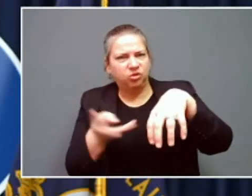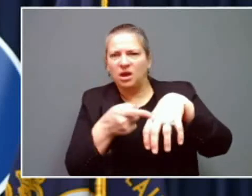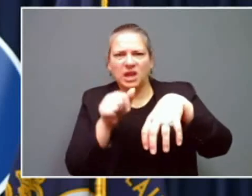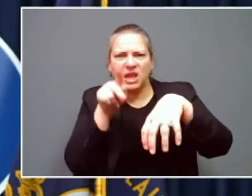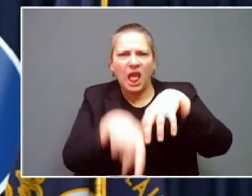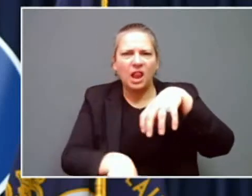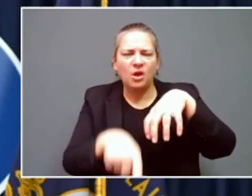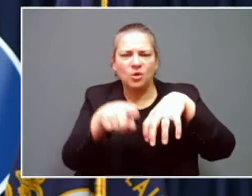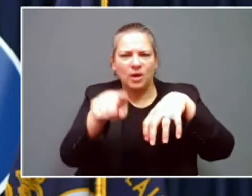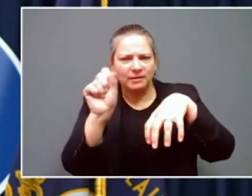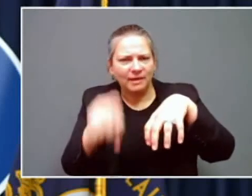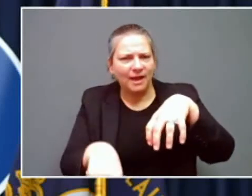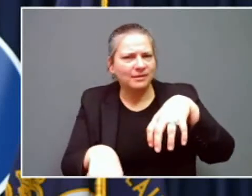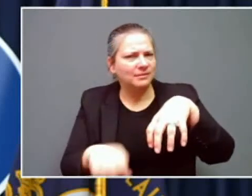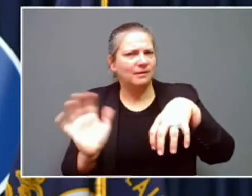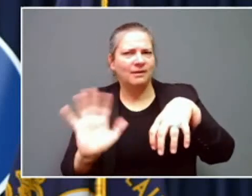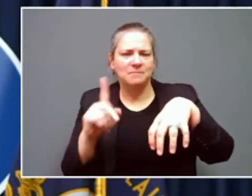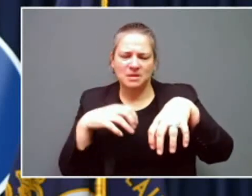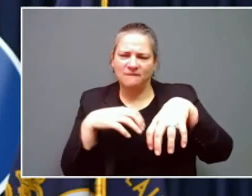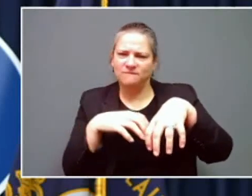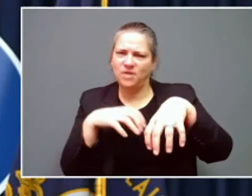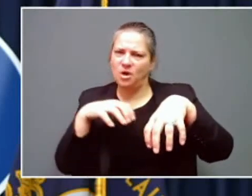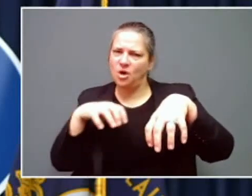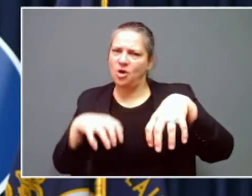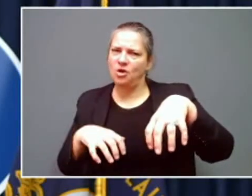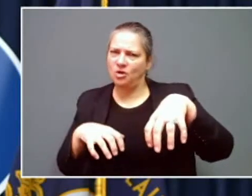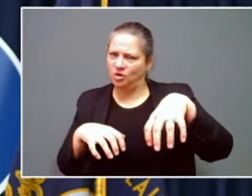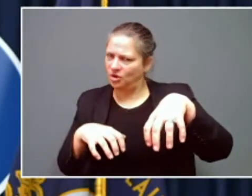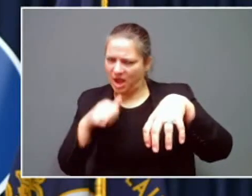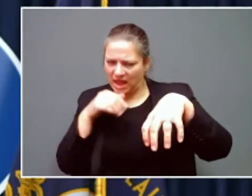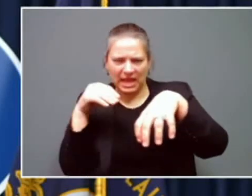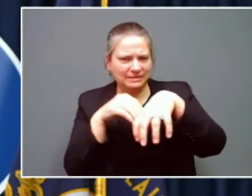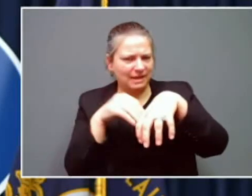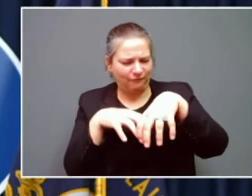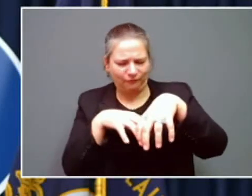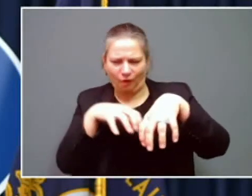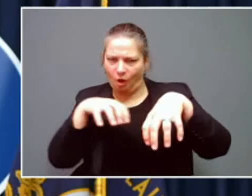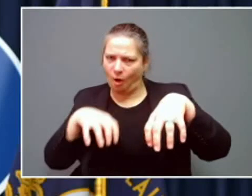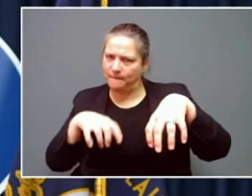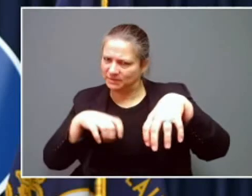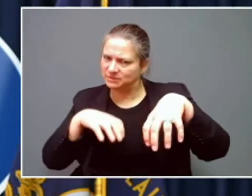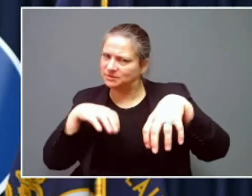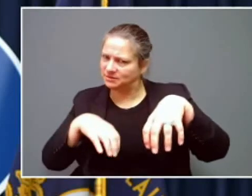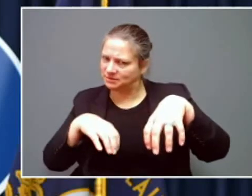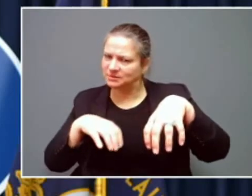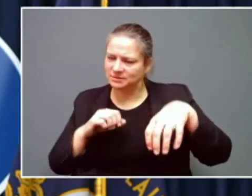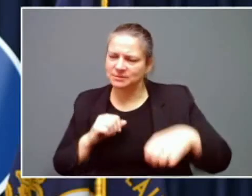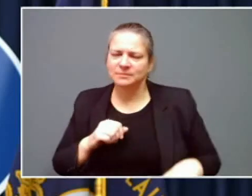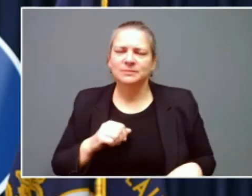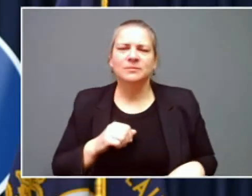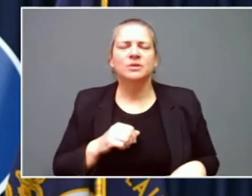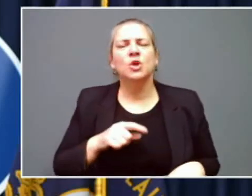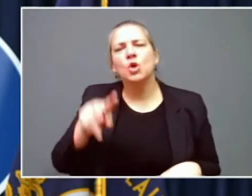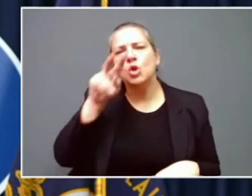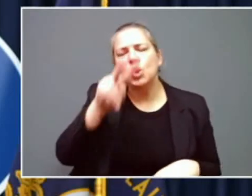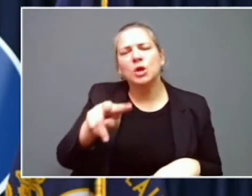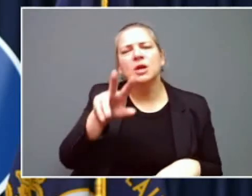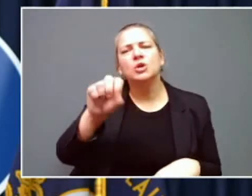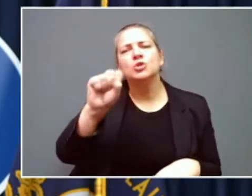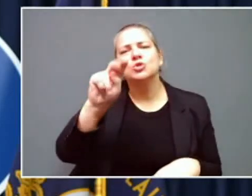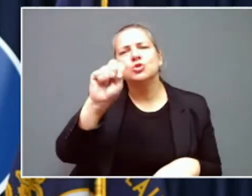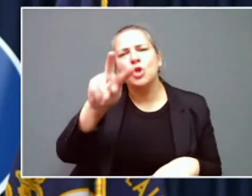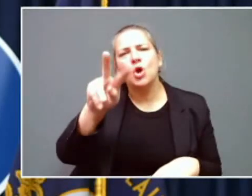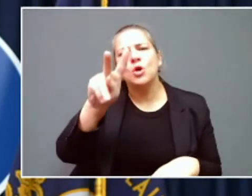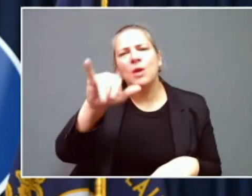If it is too close to the house or in inside, you can stay up to date by visiting snow K Y dot K Y dot